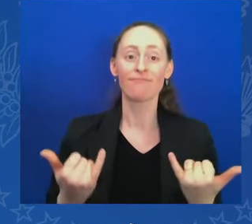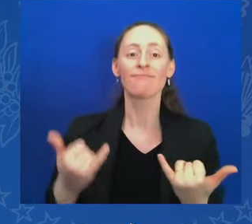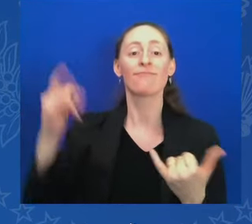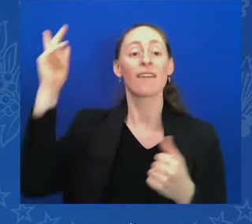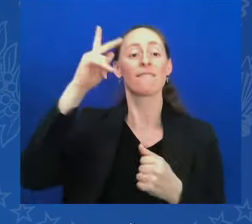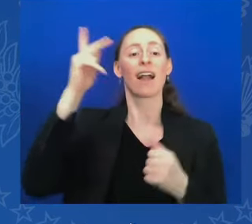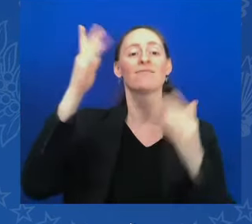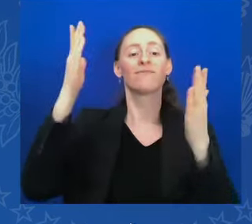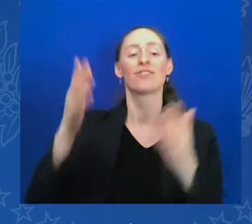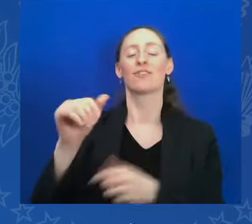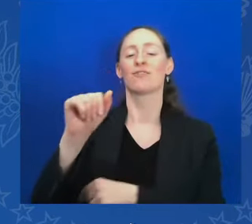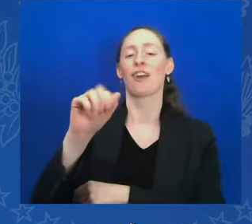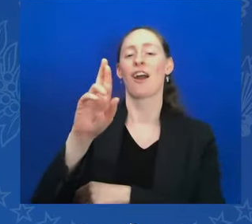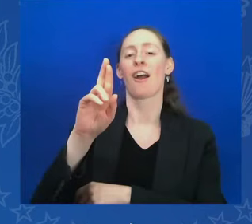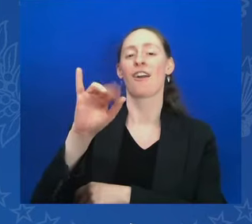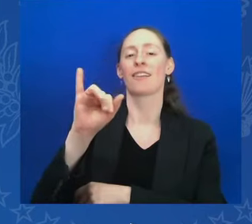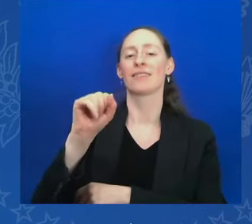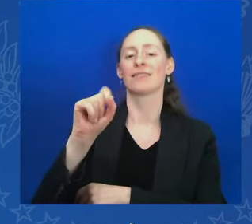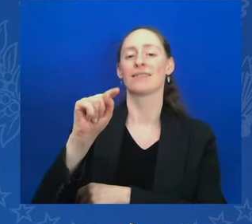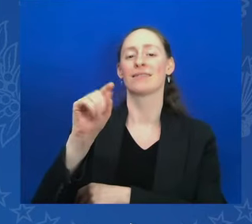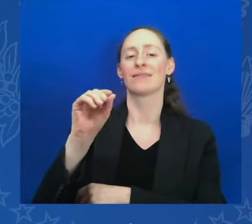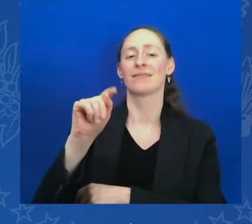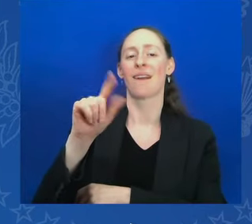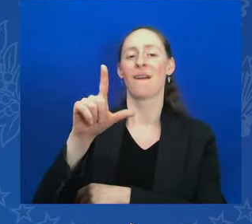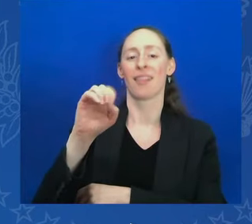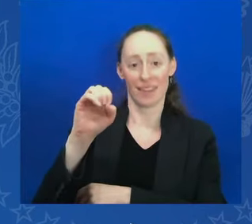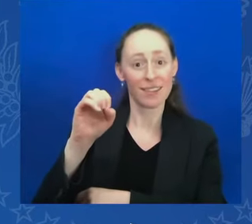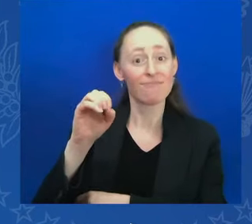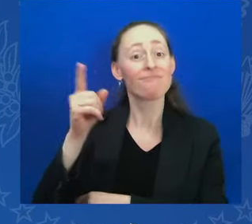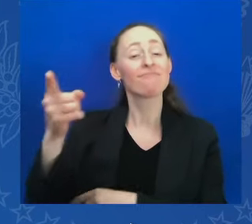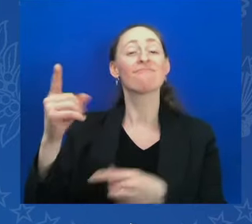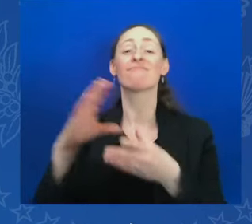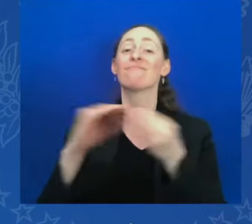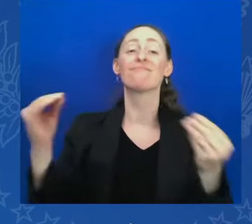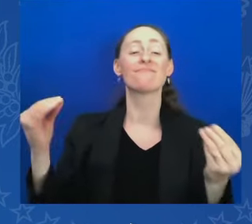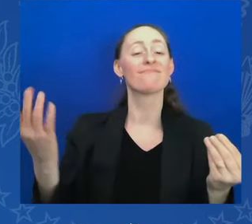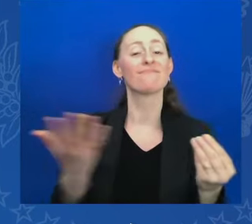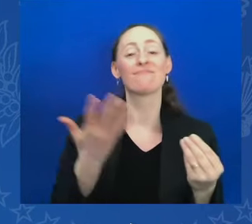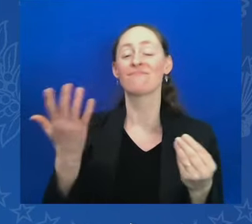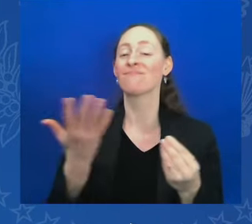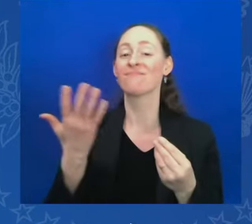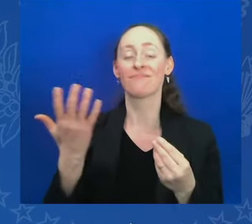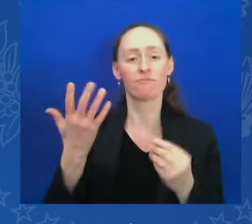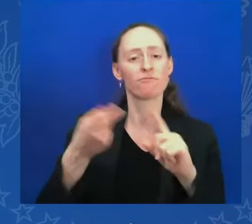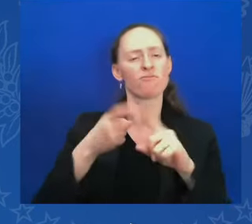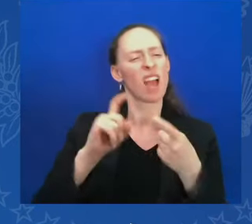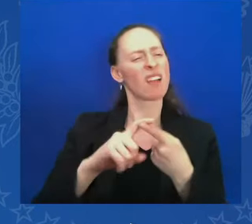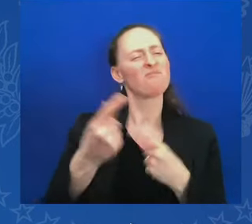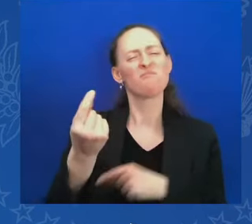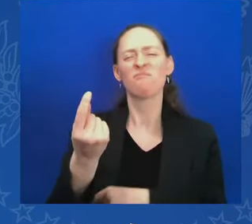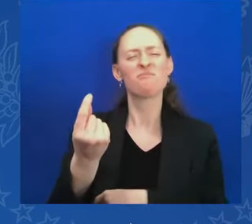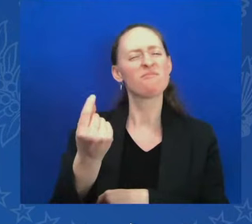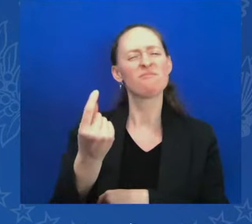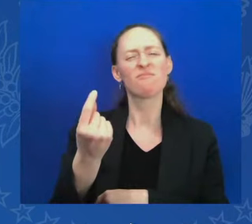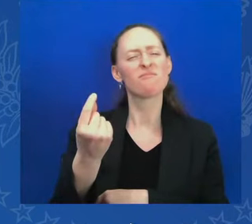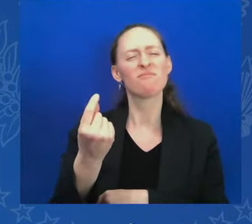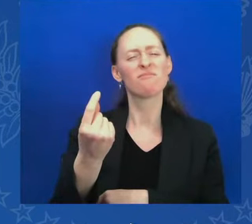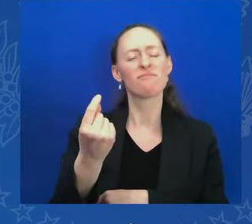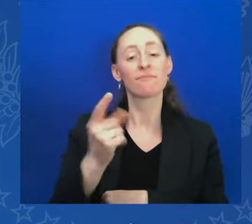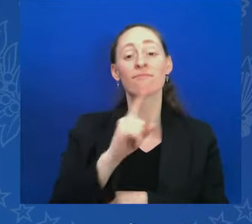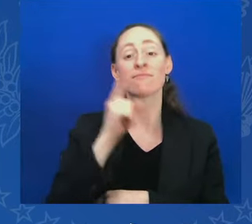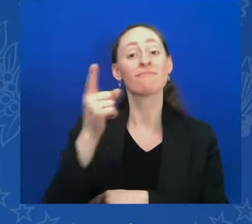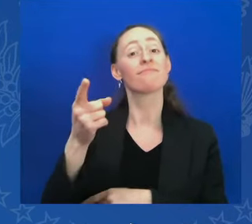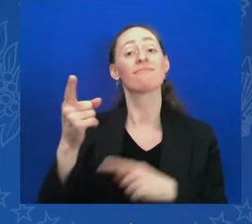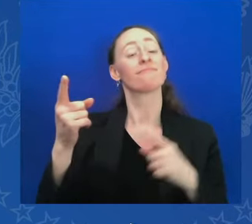dwelling in two bodies. A friend is a single soul dwelling in two bodies. And that's what we are. We're